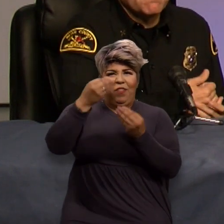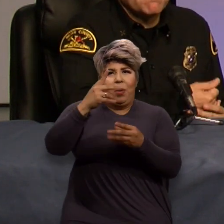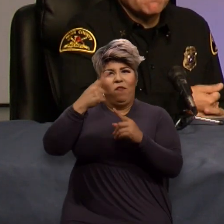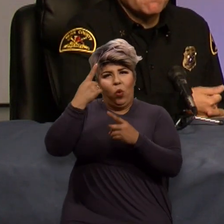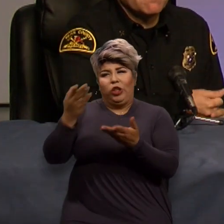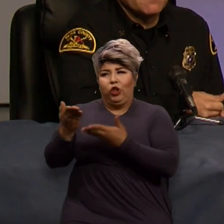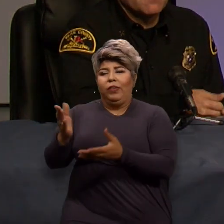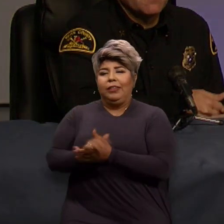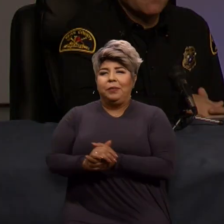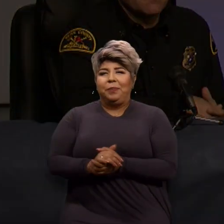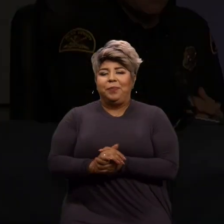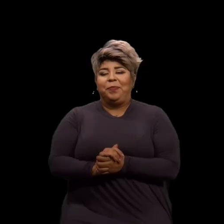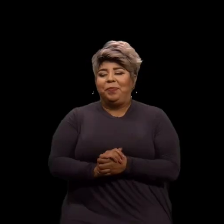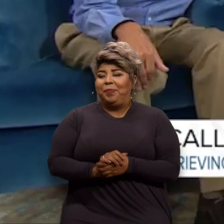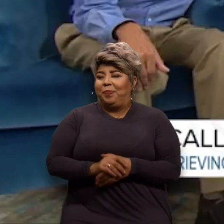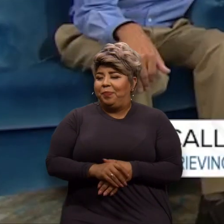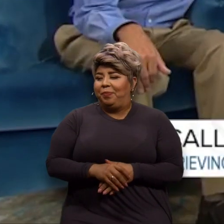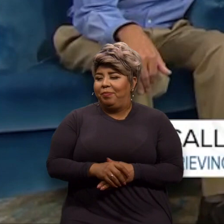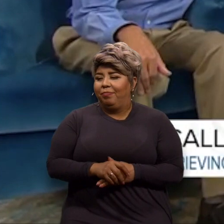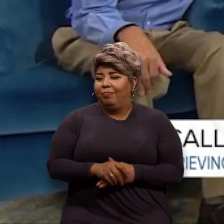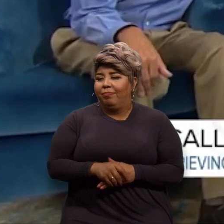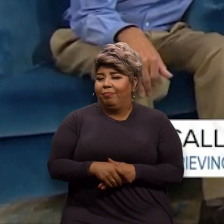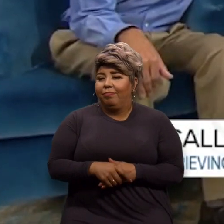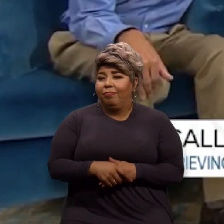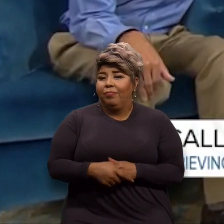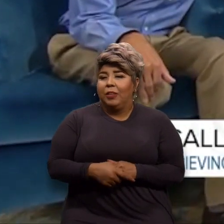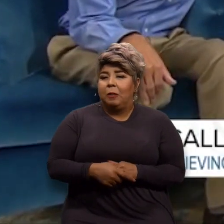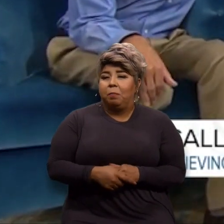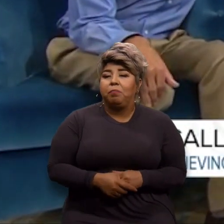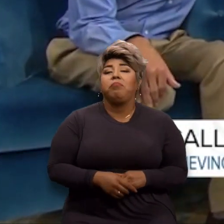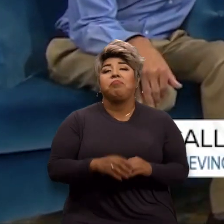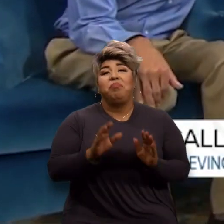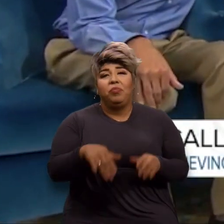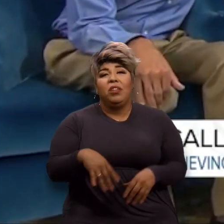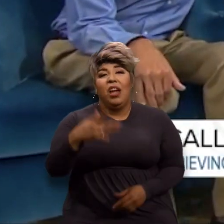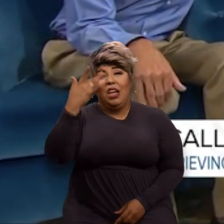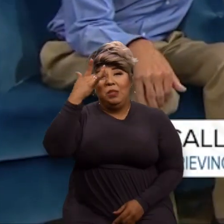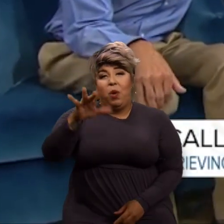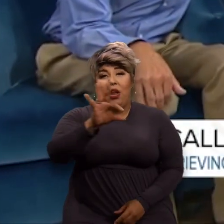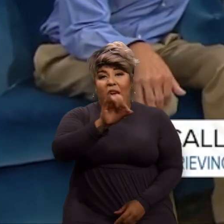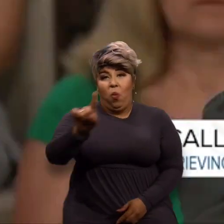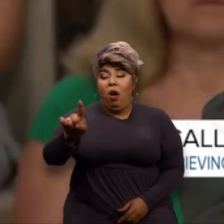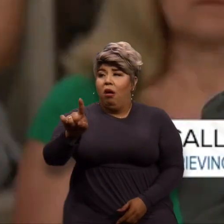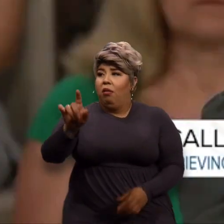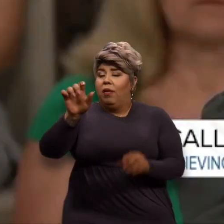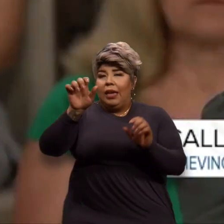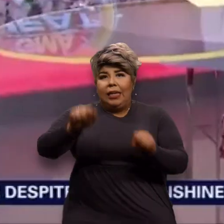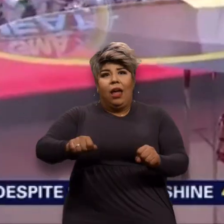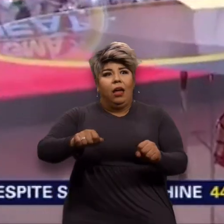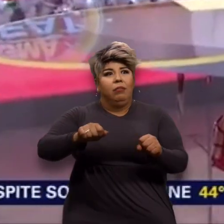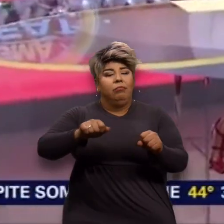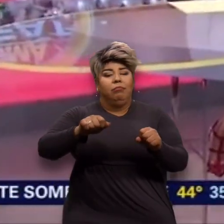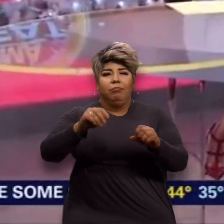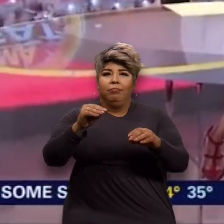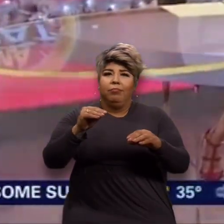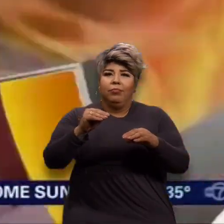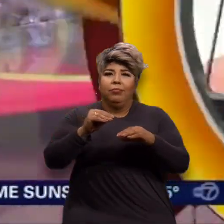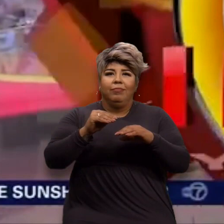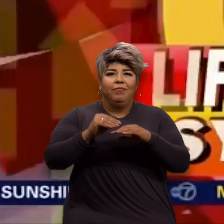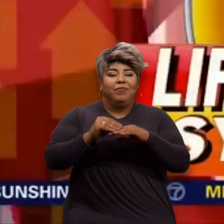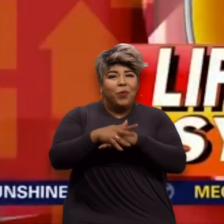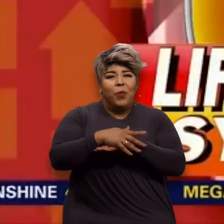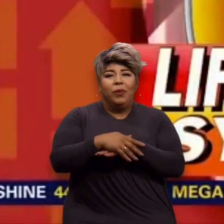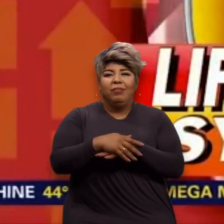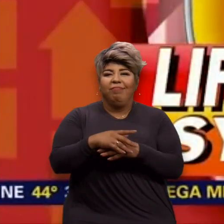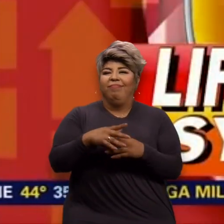see you in about a minute. You're talking about something called smart911 that could change the way it works. It's a new high-tech tool